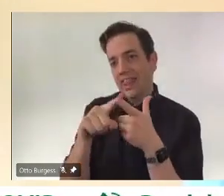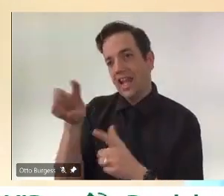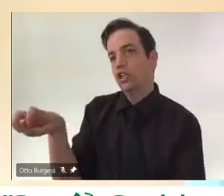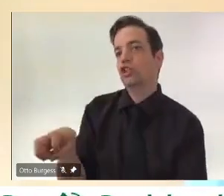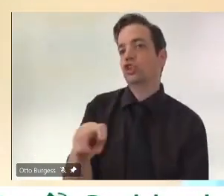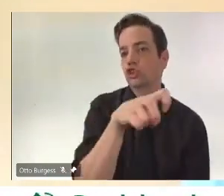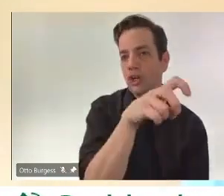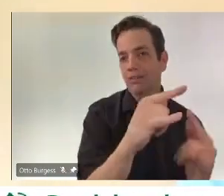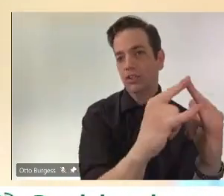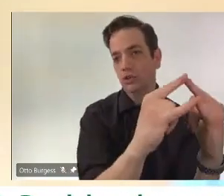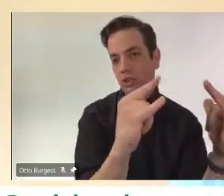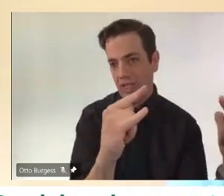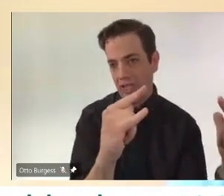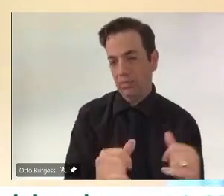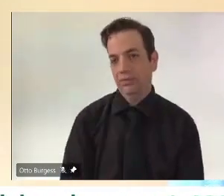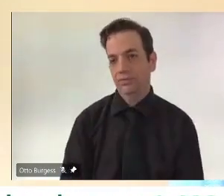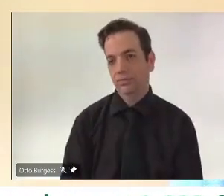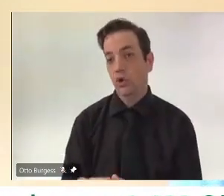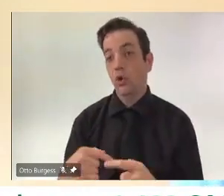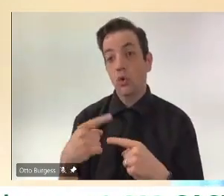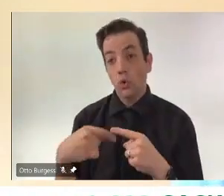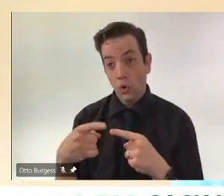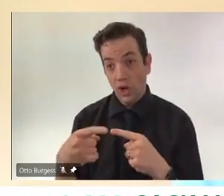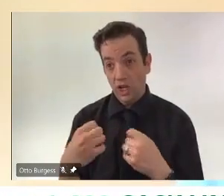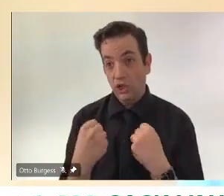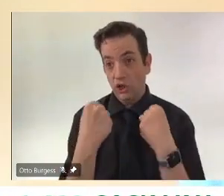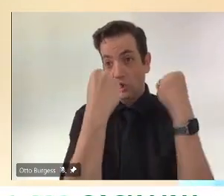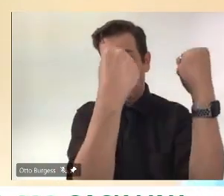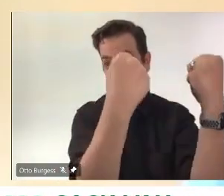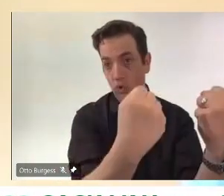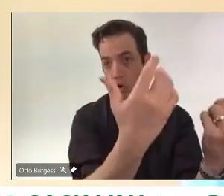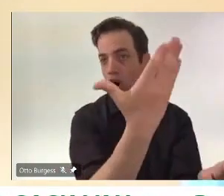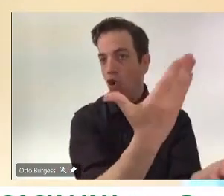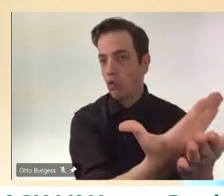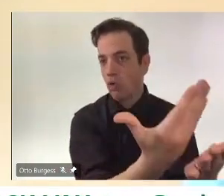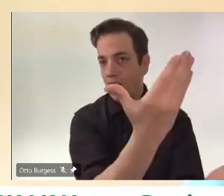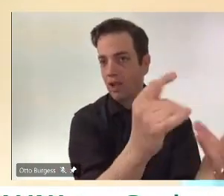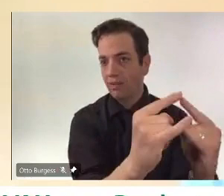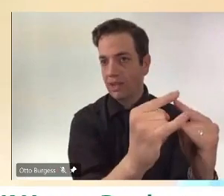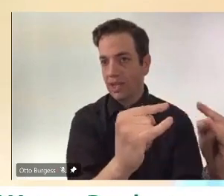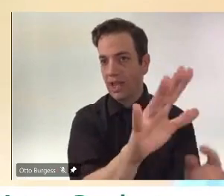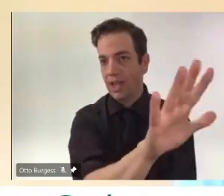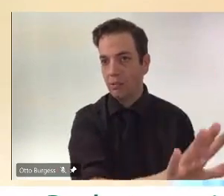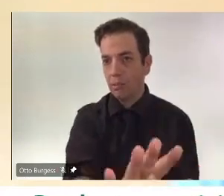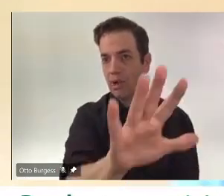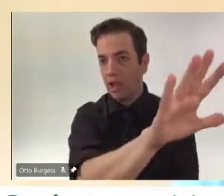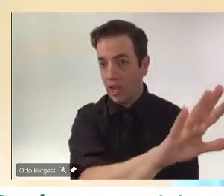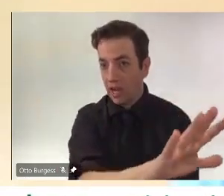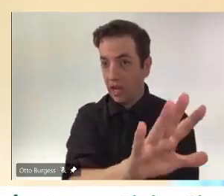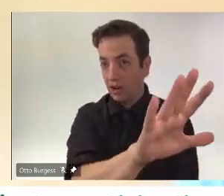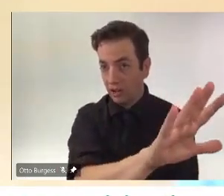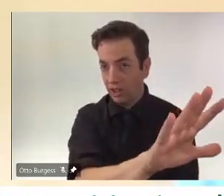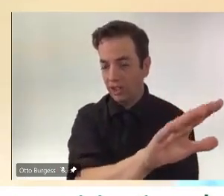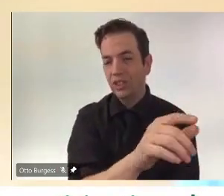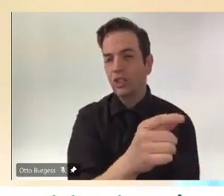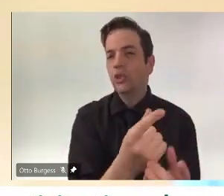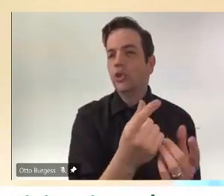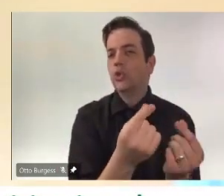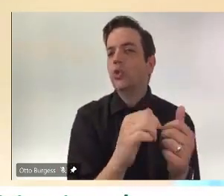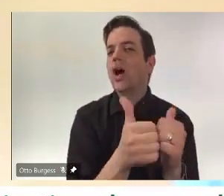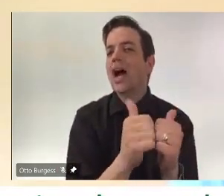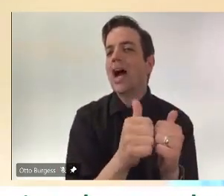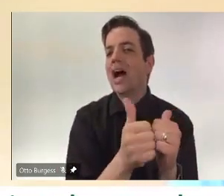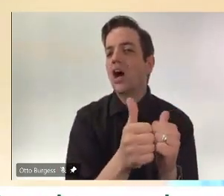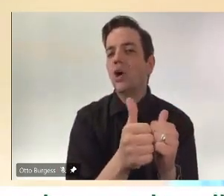campsite, you know, I think it's important for all of us to enjoy the great outdoors in a way that we keep each other safe. So, you know,